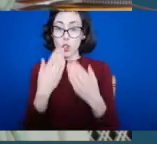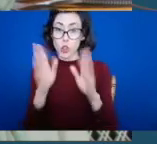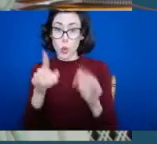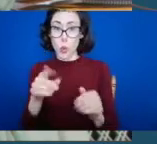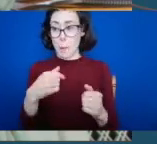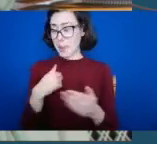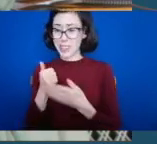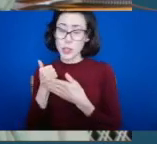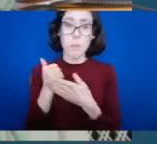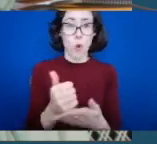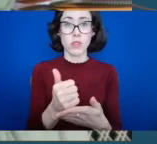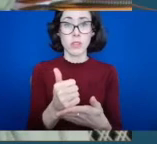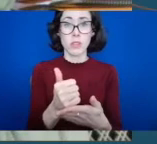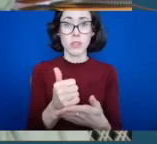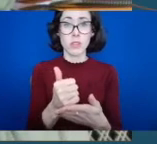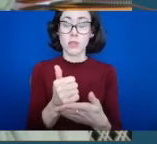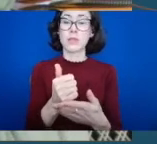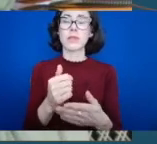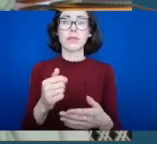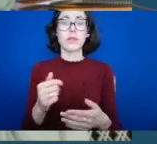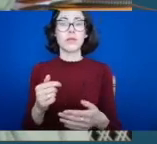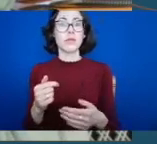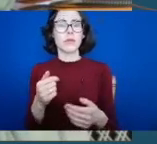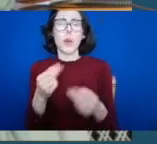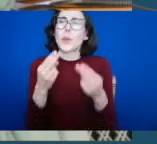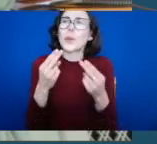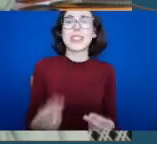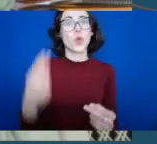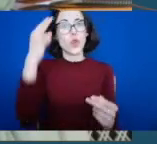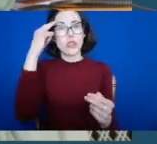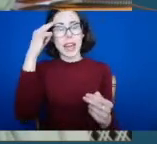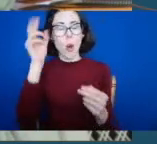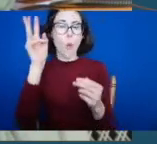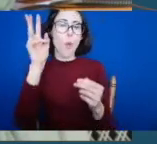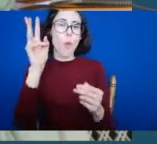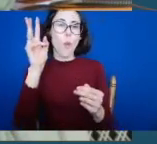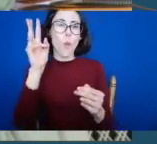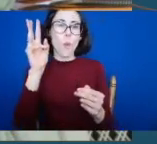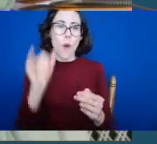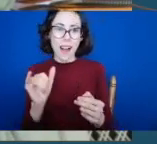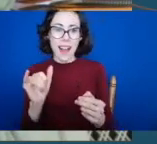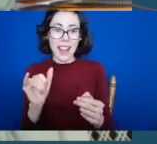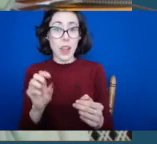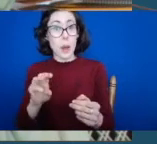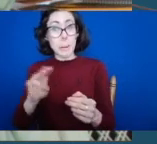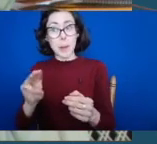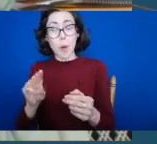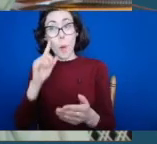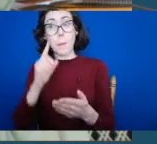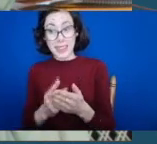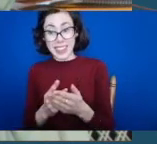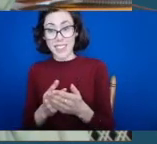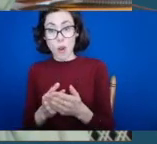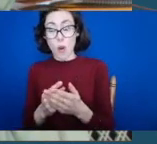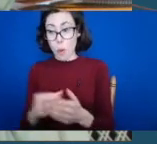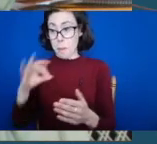issue that I'm very aware of is the need for us to better understand why individuals who believe in the benefits of sport and exercise feel they are